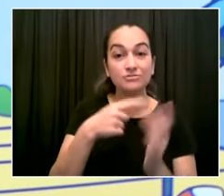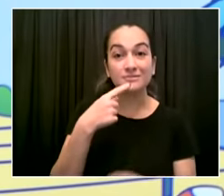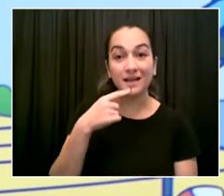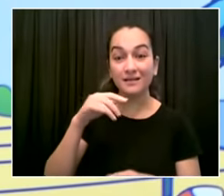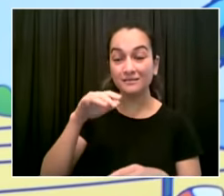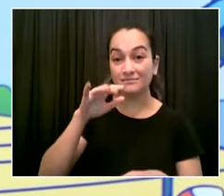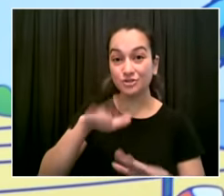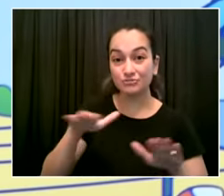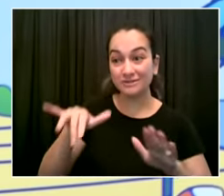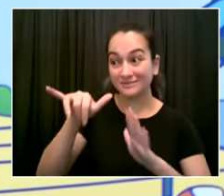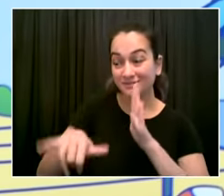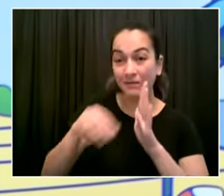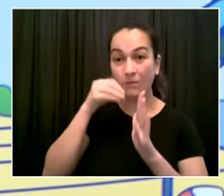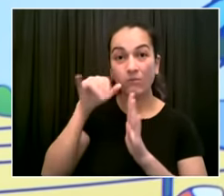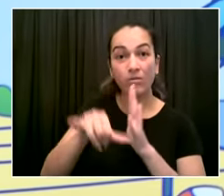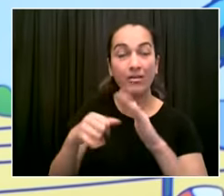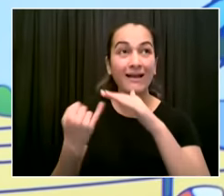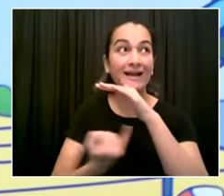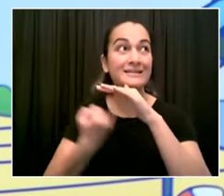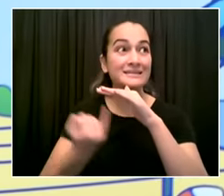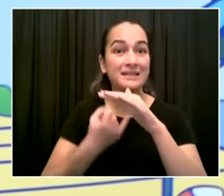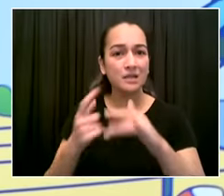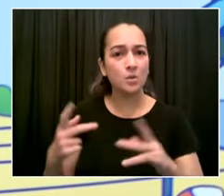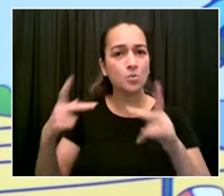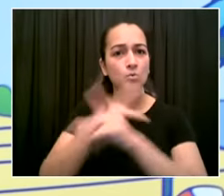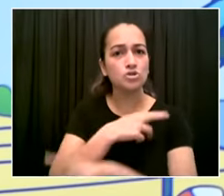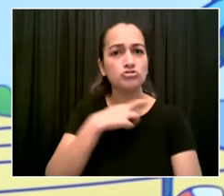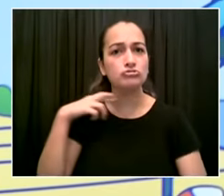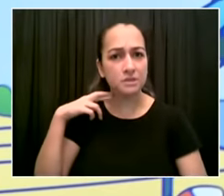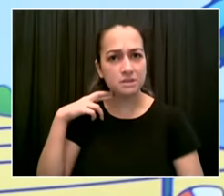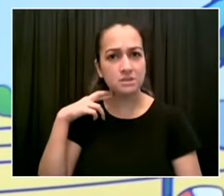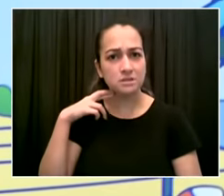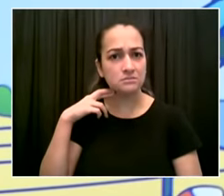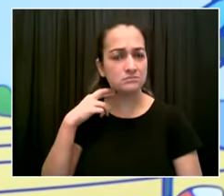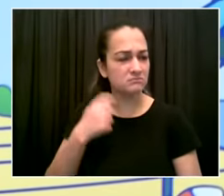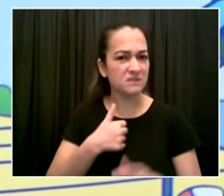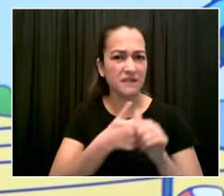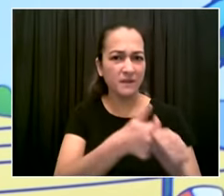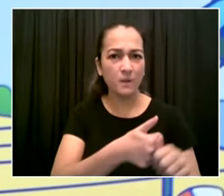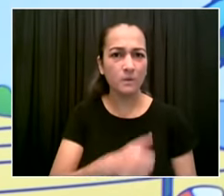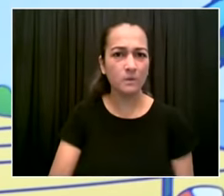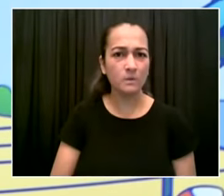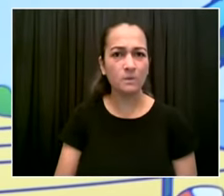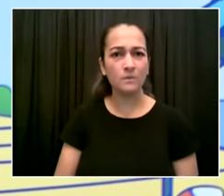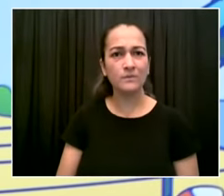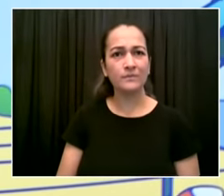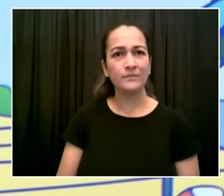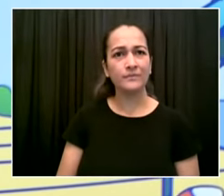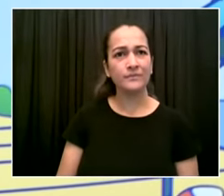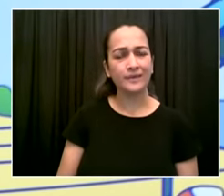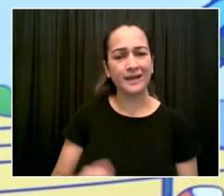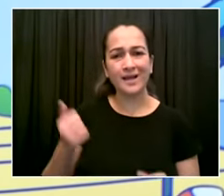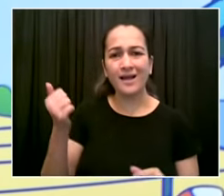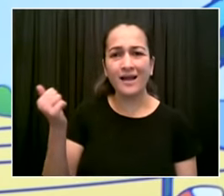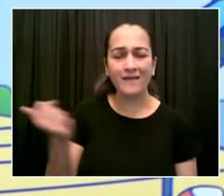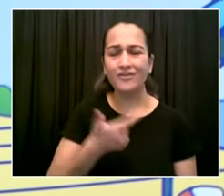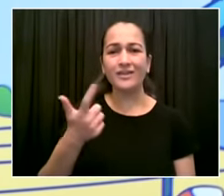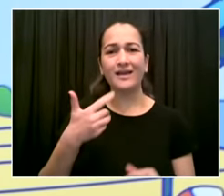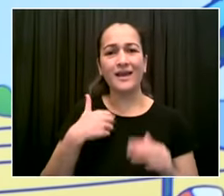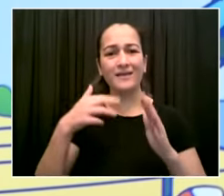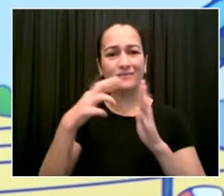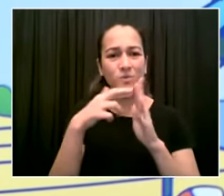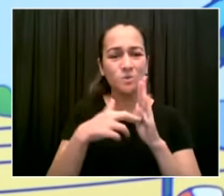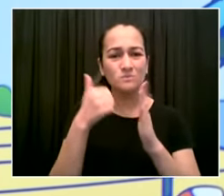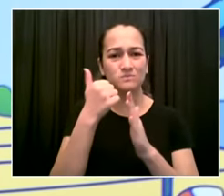there's health care uh measures taken non-stop so it's just not that the the stereotype here just isn't accurate the